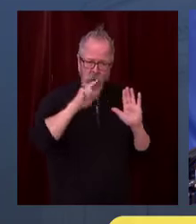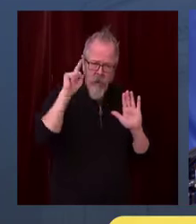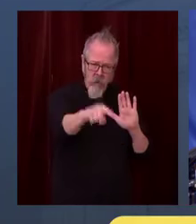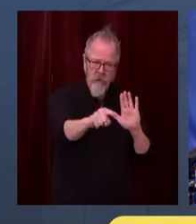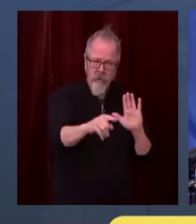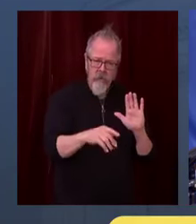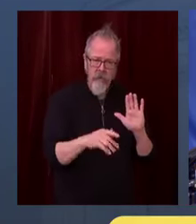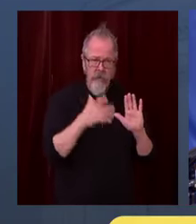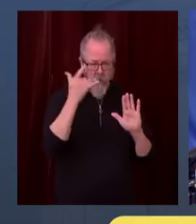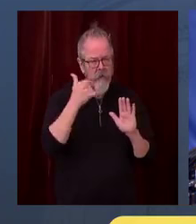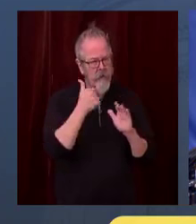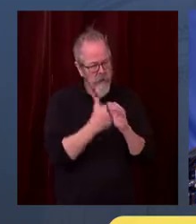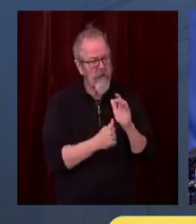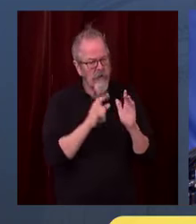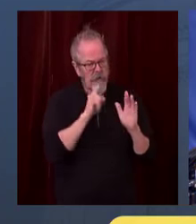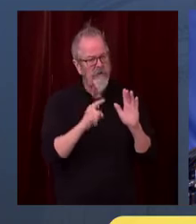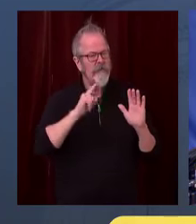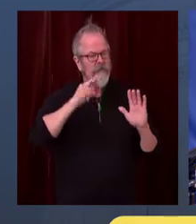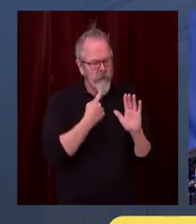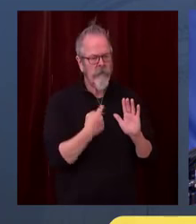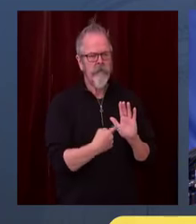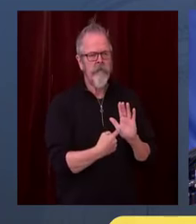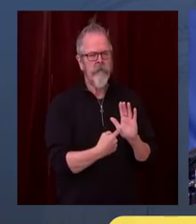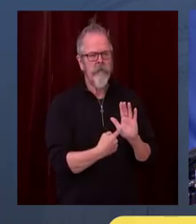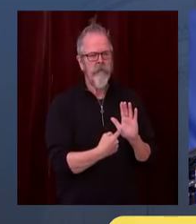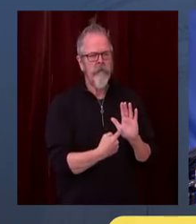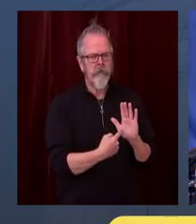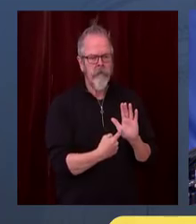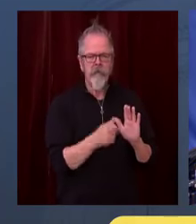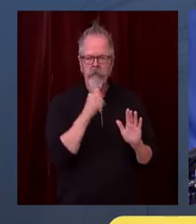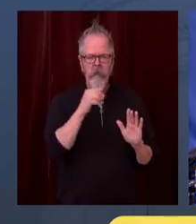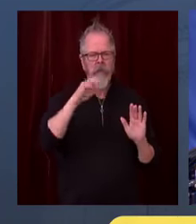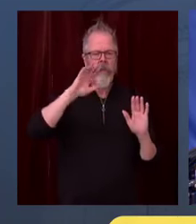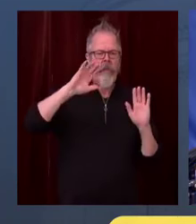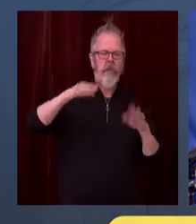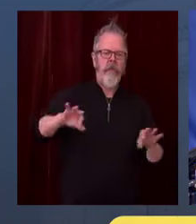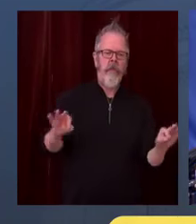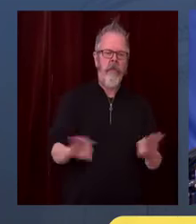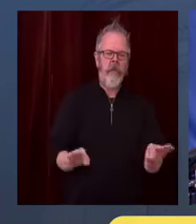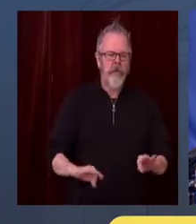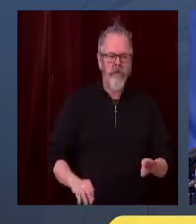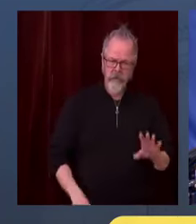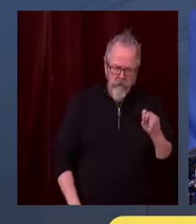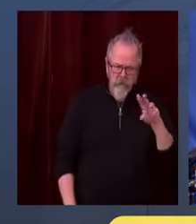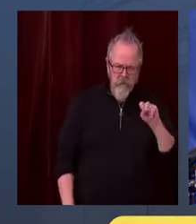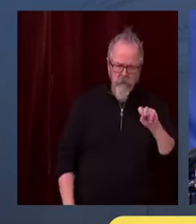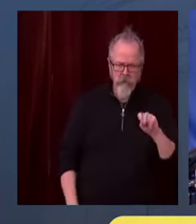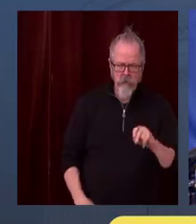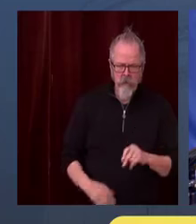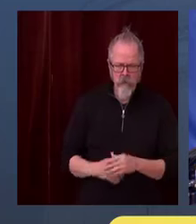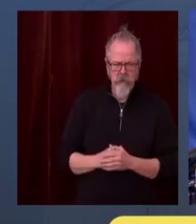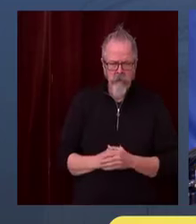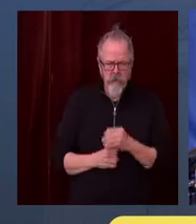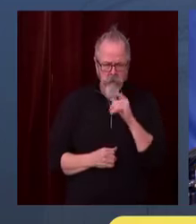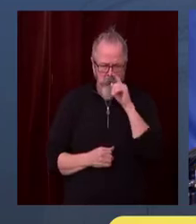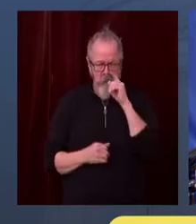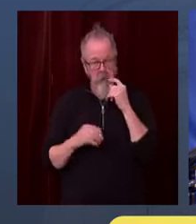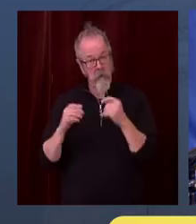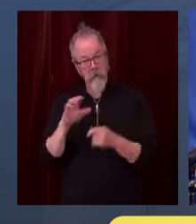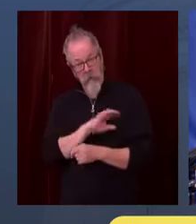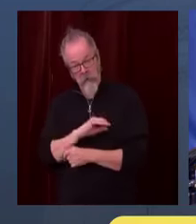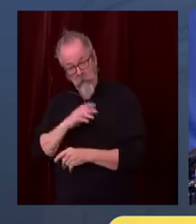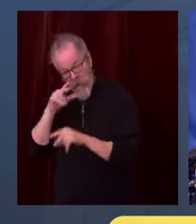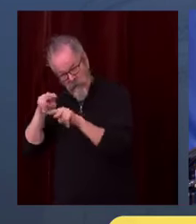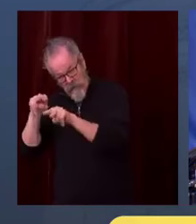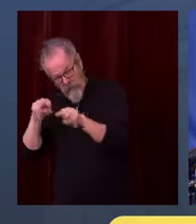And we know scientifically it really works, because we did it last spring. And the more of us do now going into the winter, the better off that